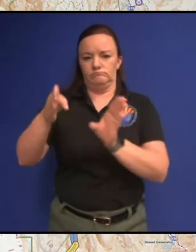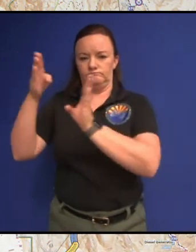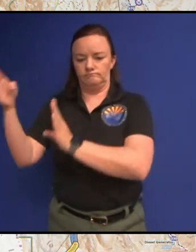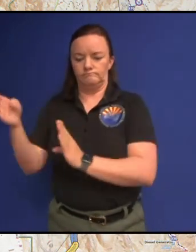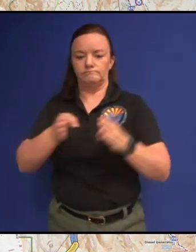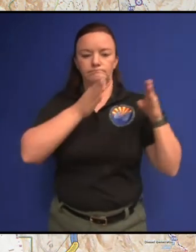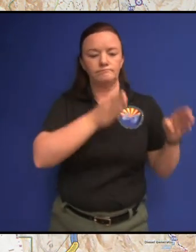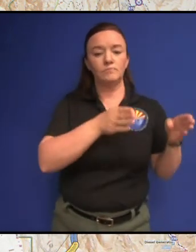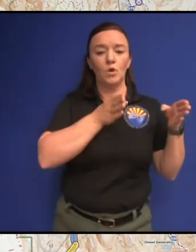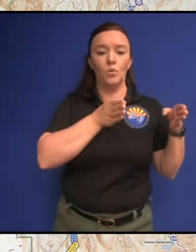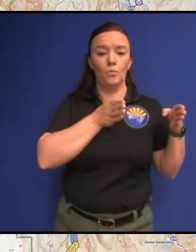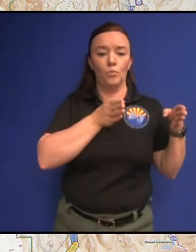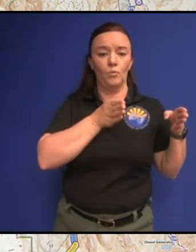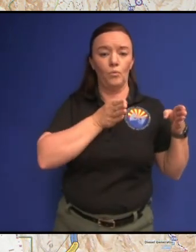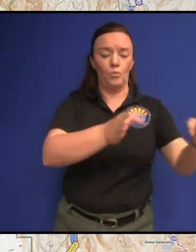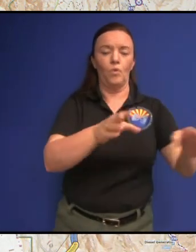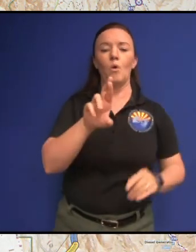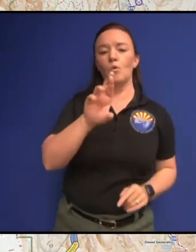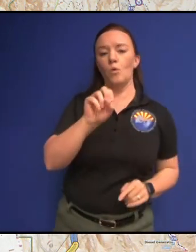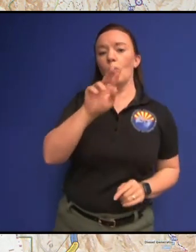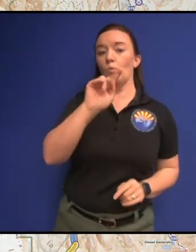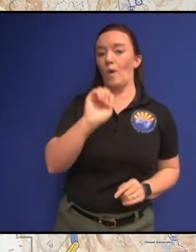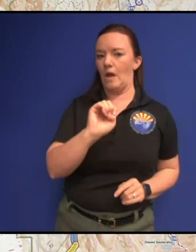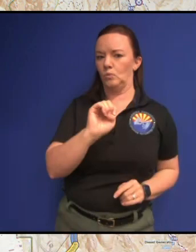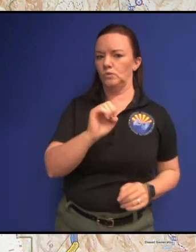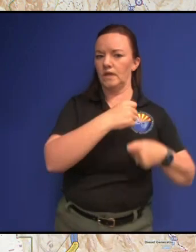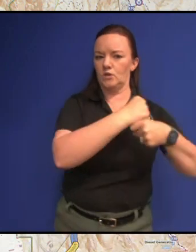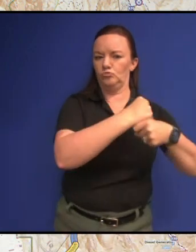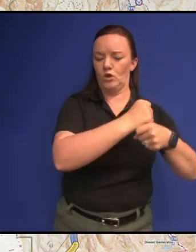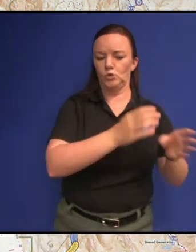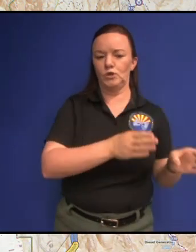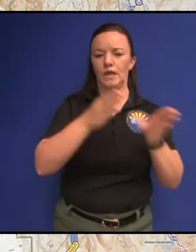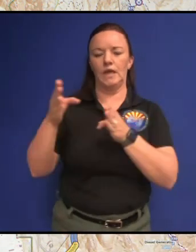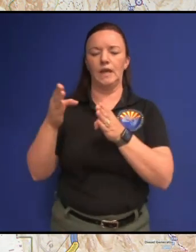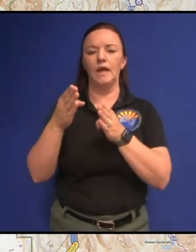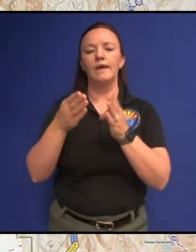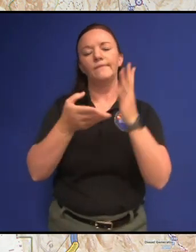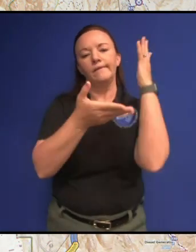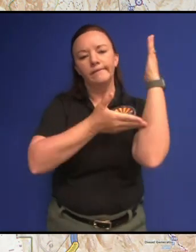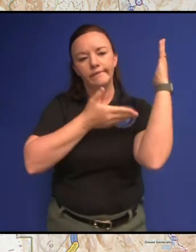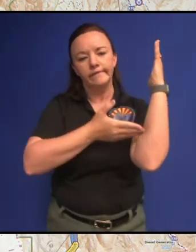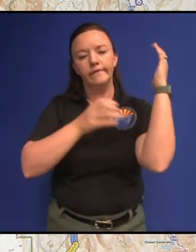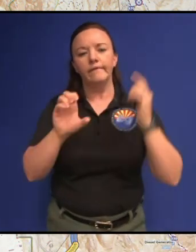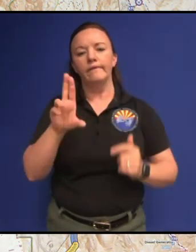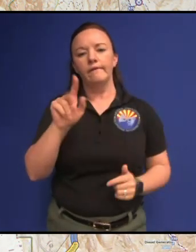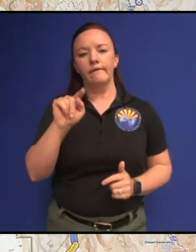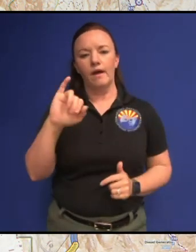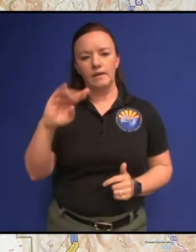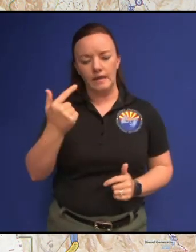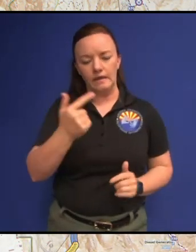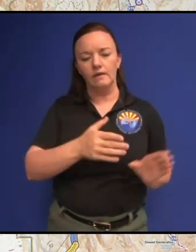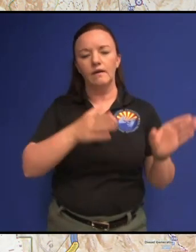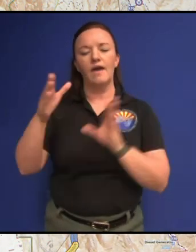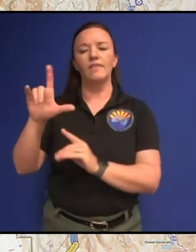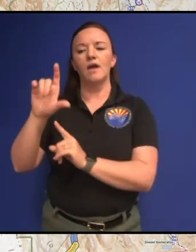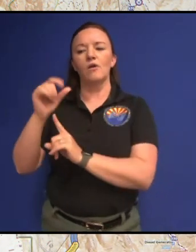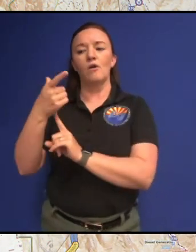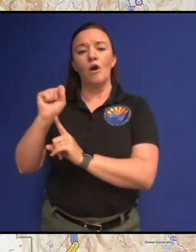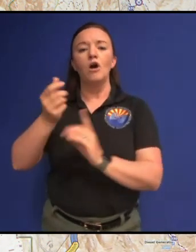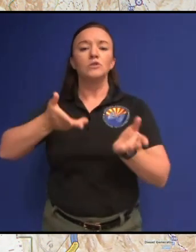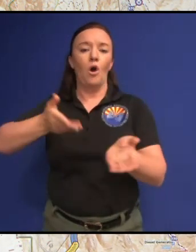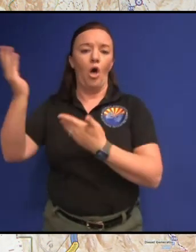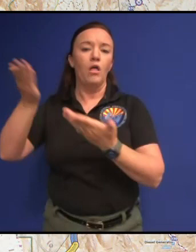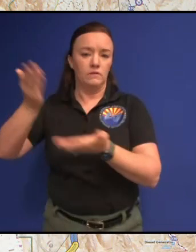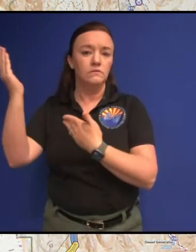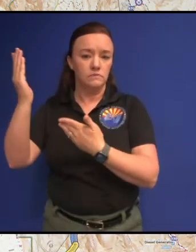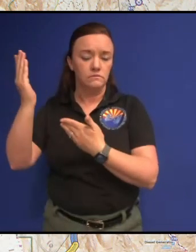or route to construction and then cutting and then logs hauled so they're removed from there and then it's complete